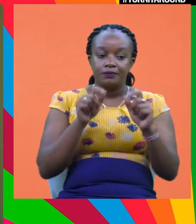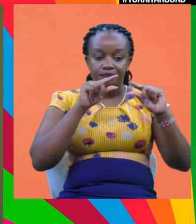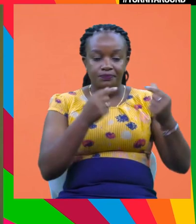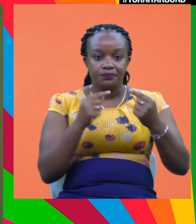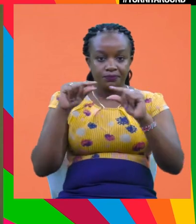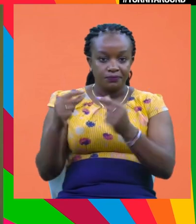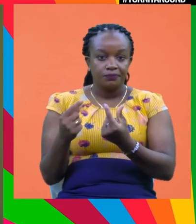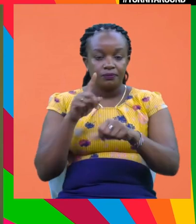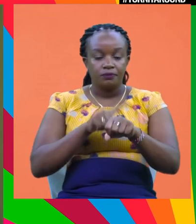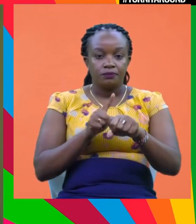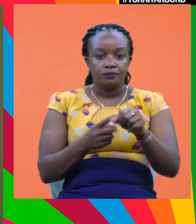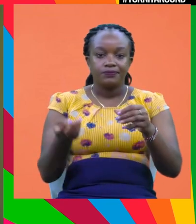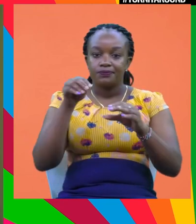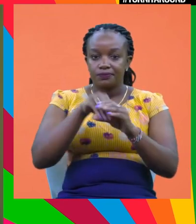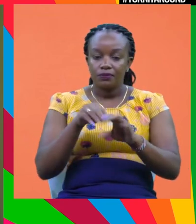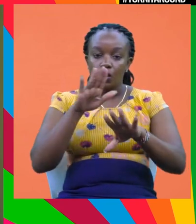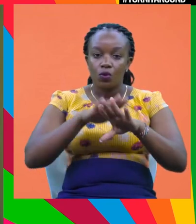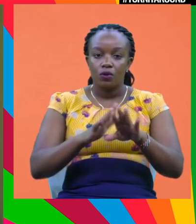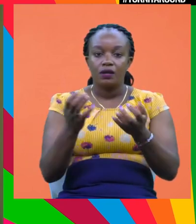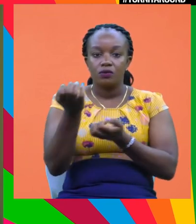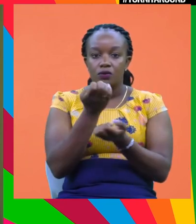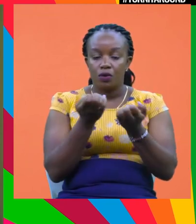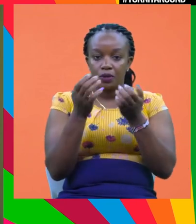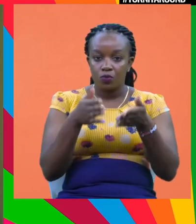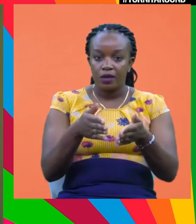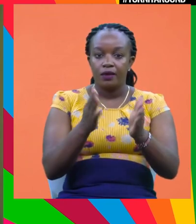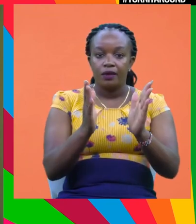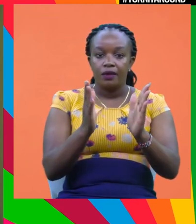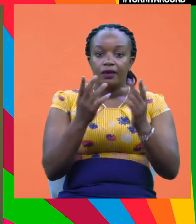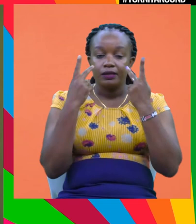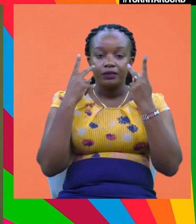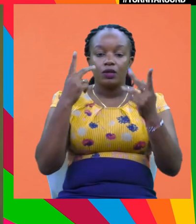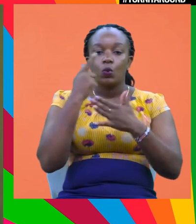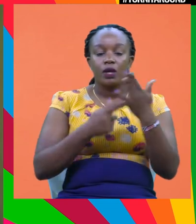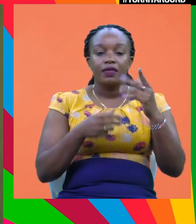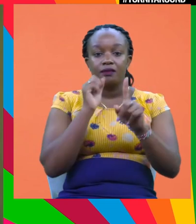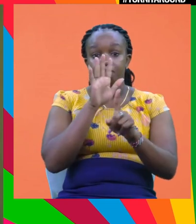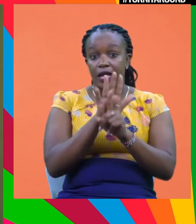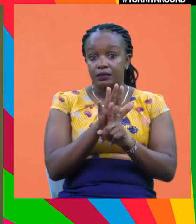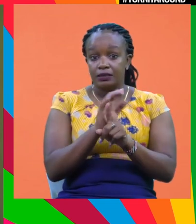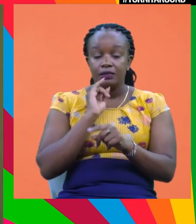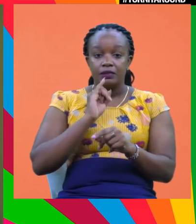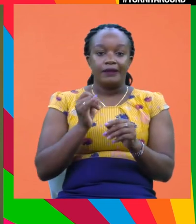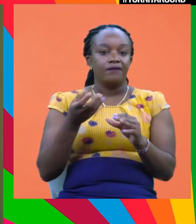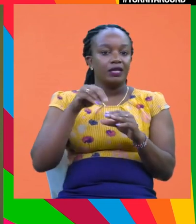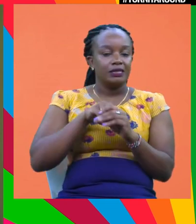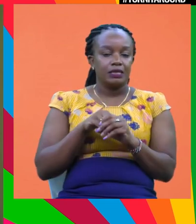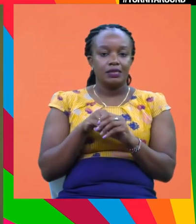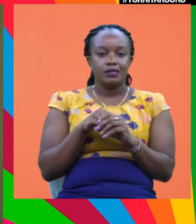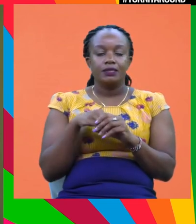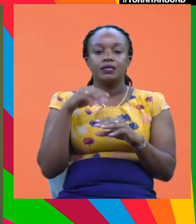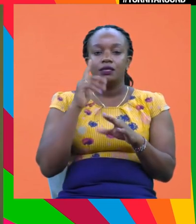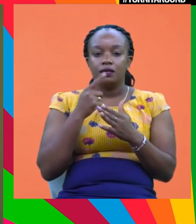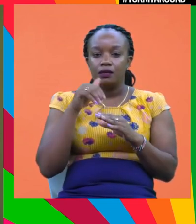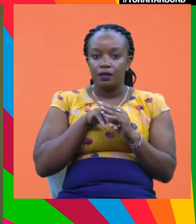have done when they put this into a big macroeconomic model and, and see what the impact is of investing into avoiding